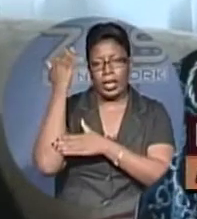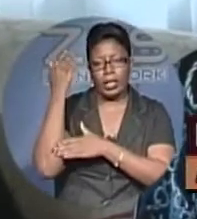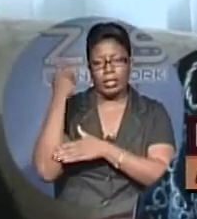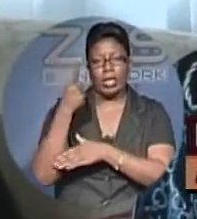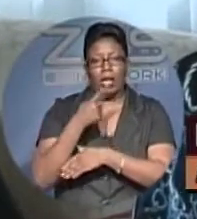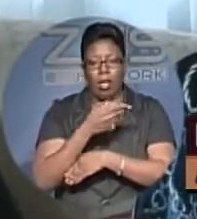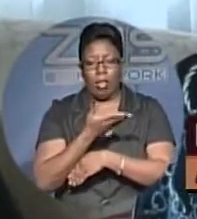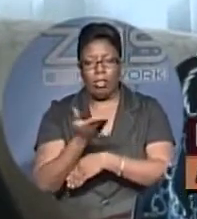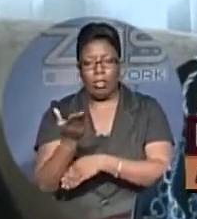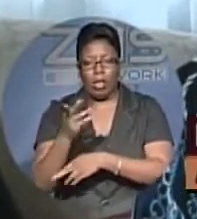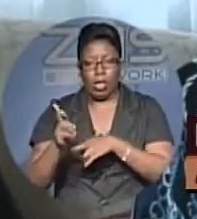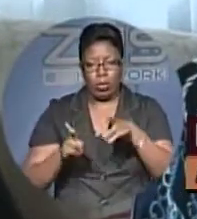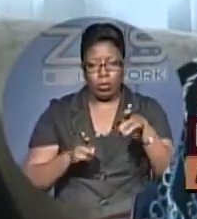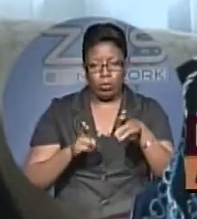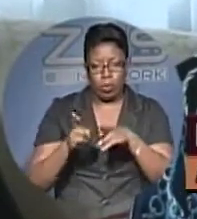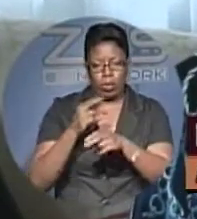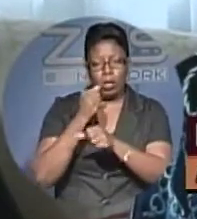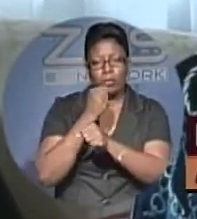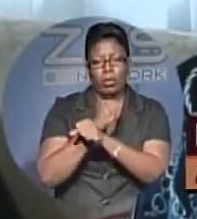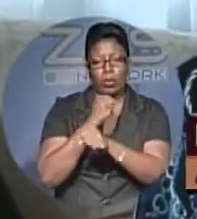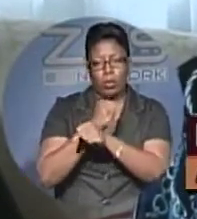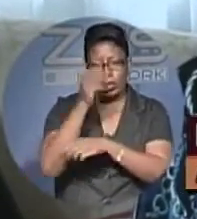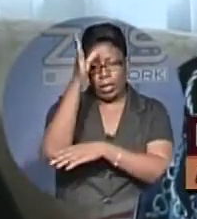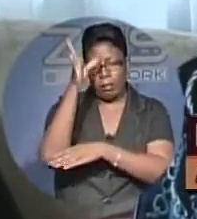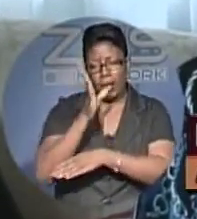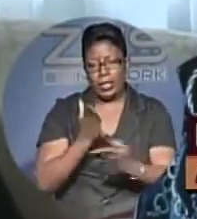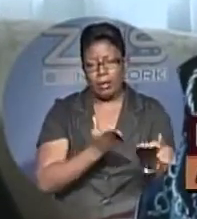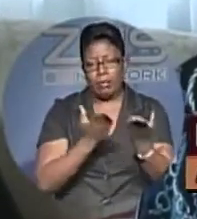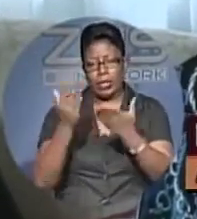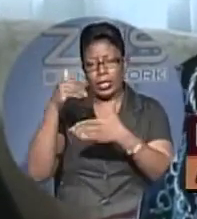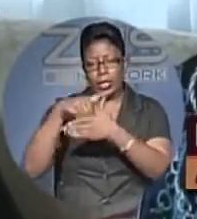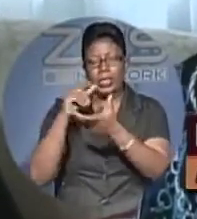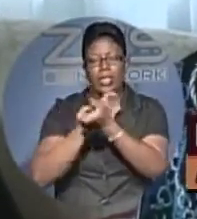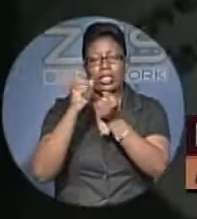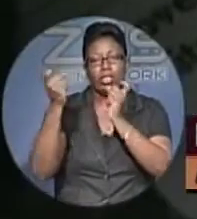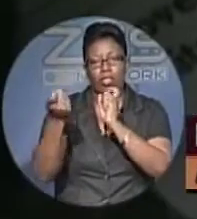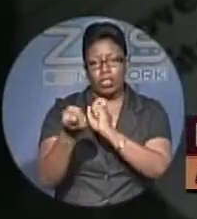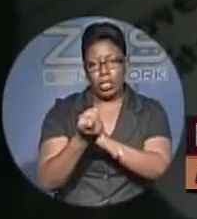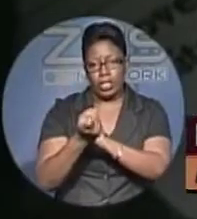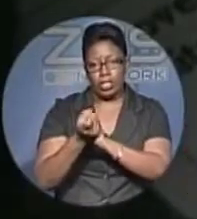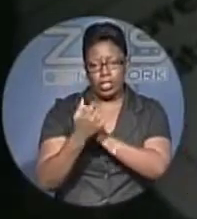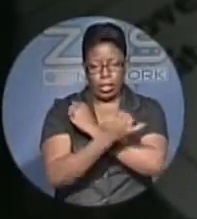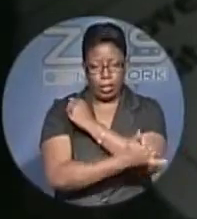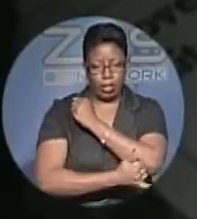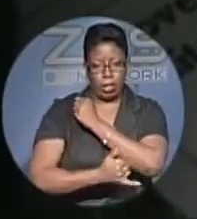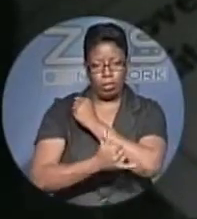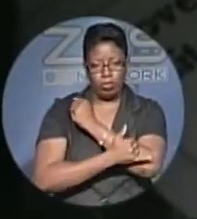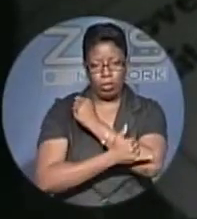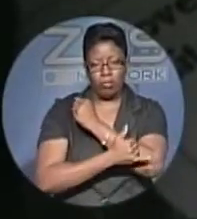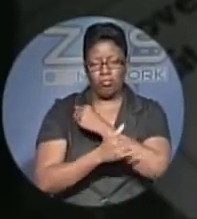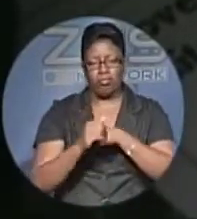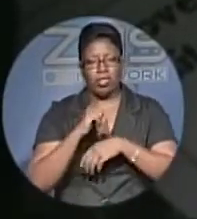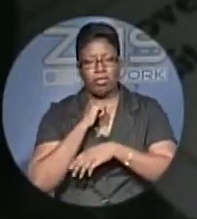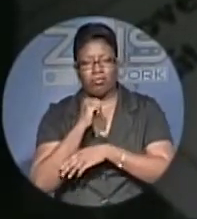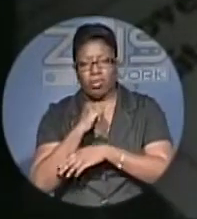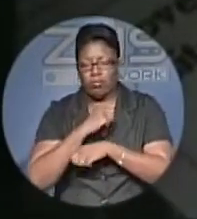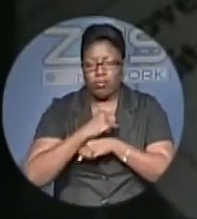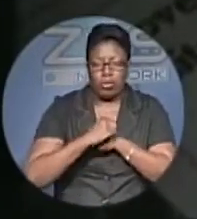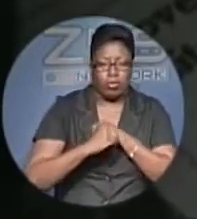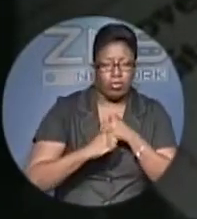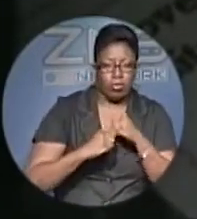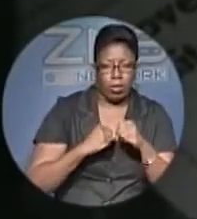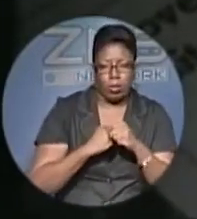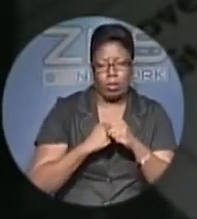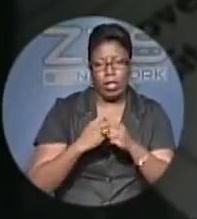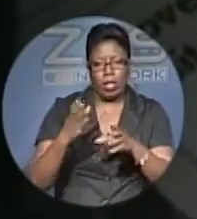role of the working man in bringing about change in this country. This was not a struggle that was just accomplished by